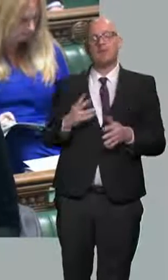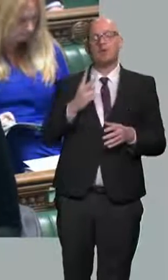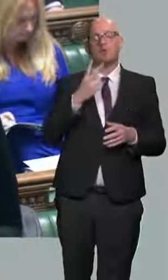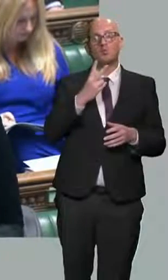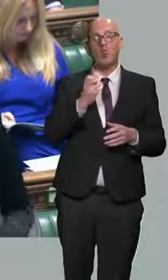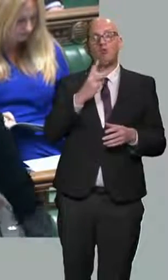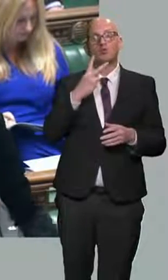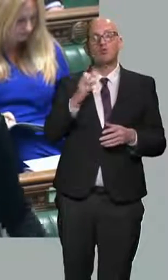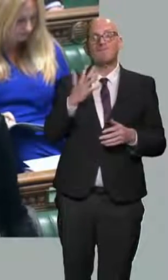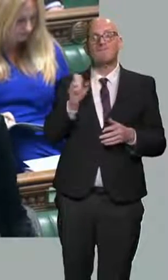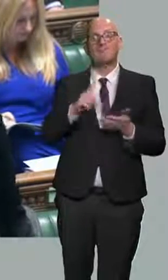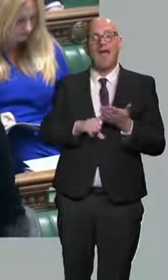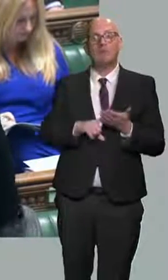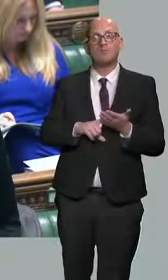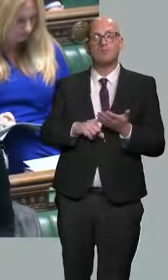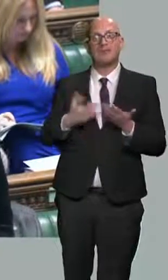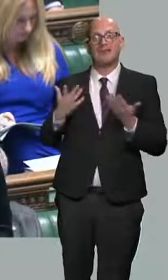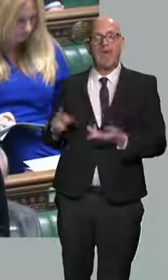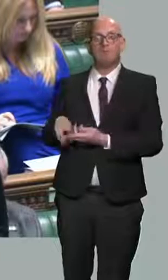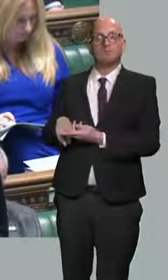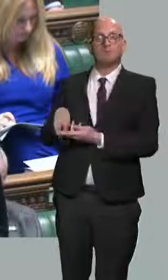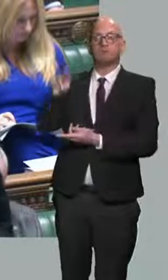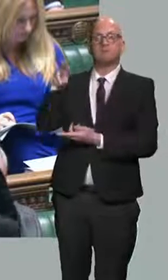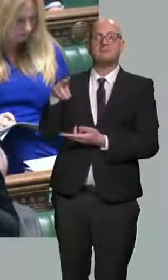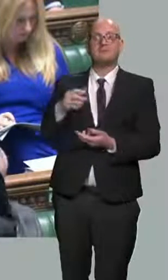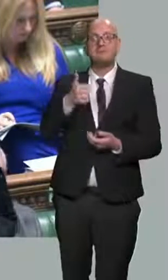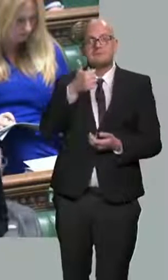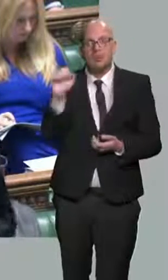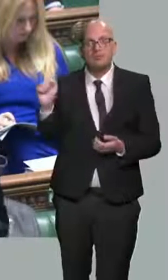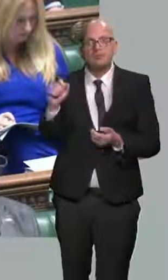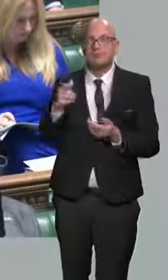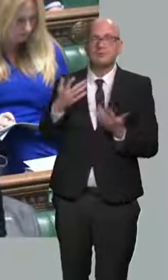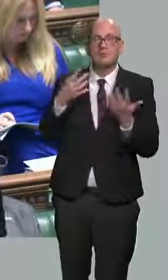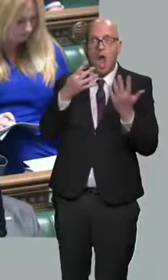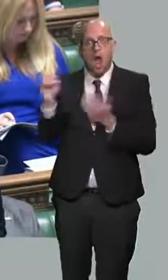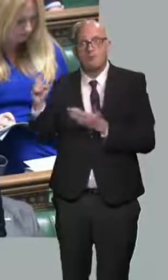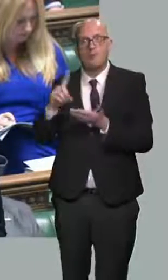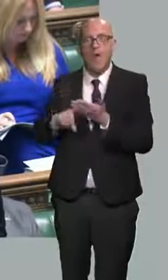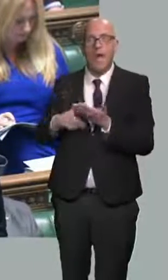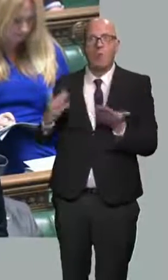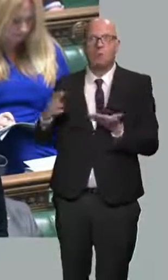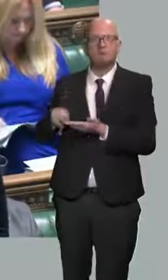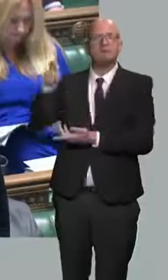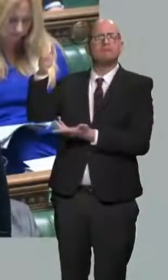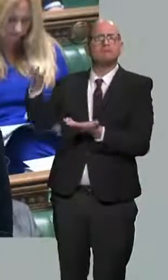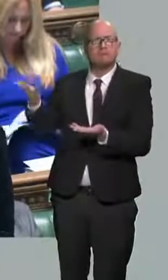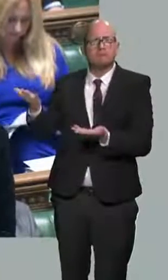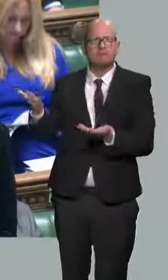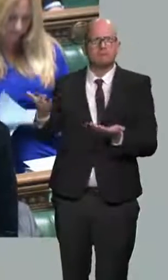£900. These people have no choice about how they get that energy. Where are they in the Chancellor's priorities today?